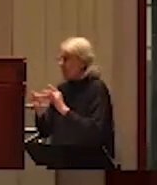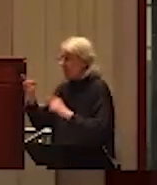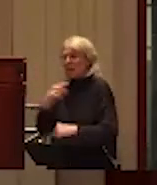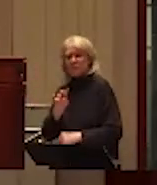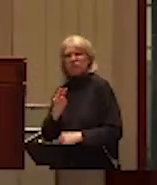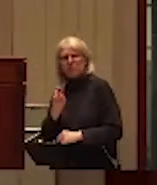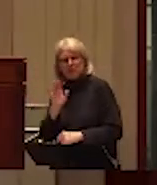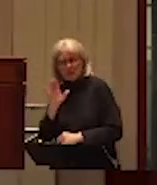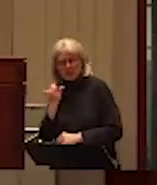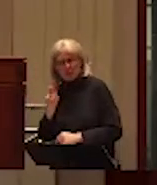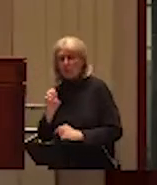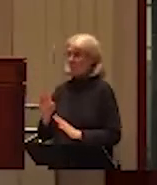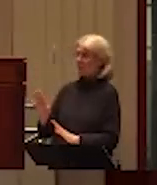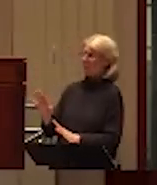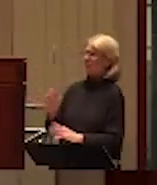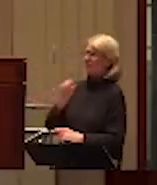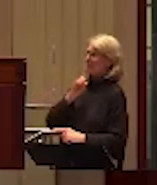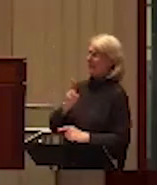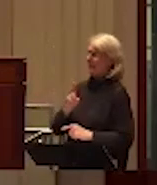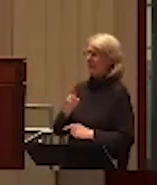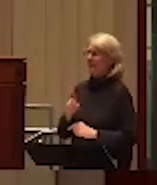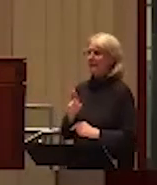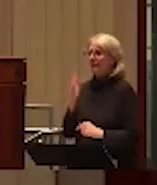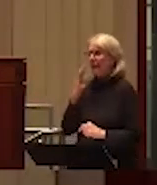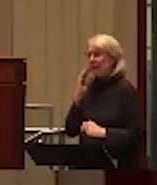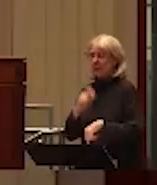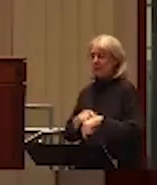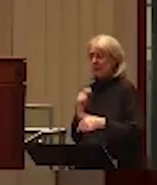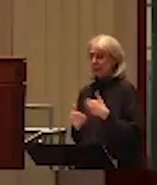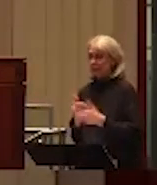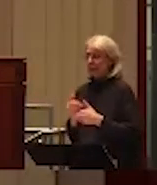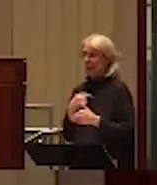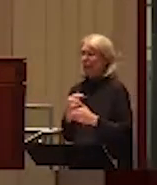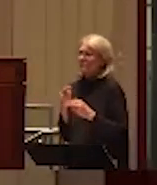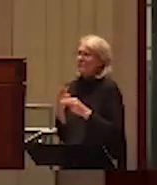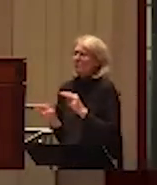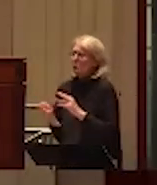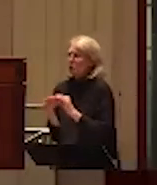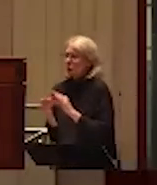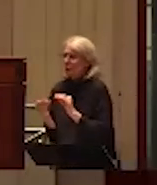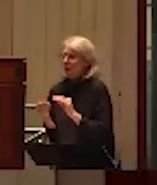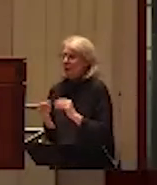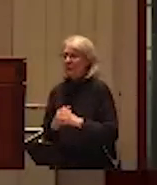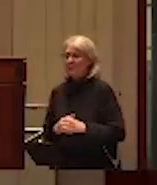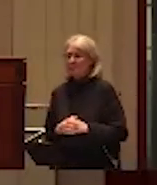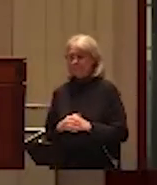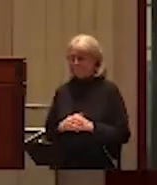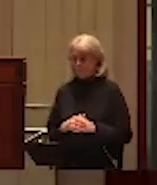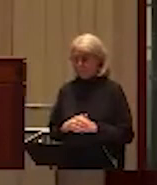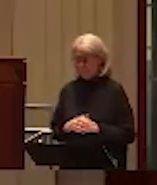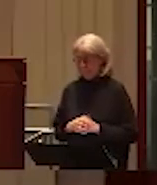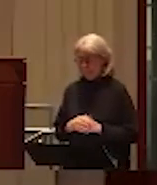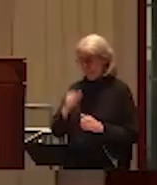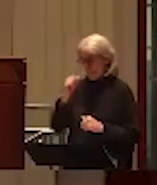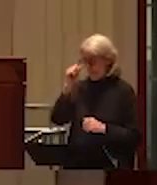I want to share another story if I can. know, Jane, we're getting late in time, but I just want to quickly share an anecdotal story. One of